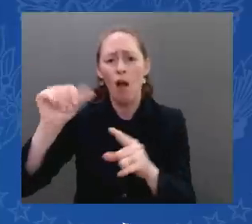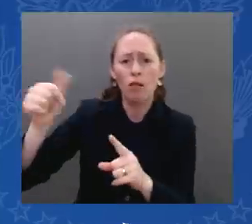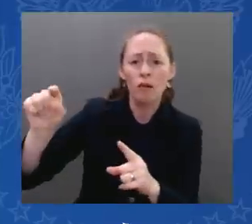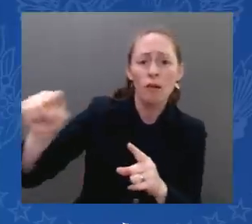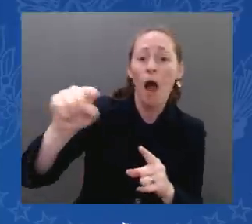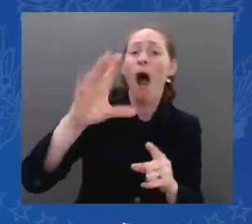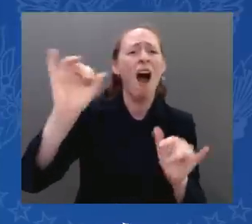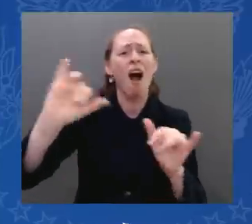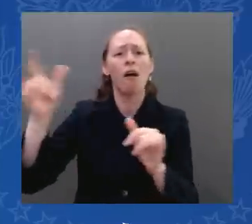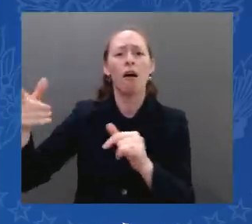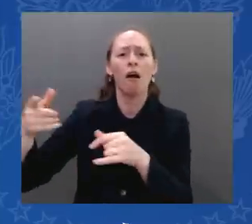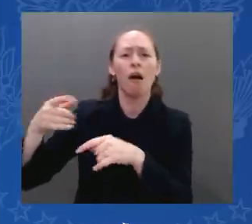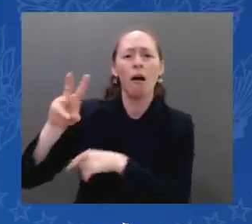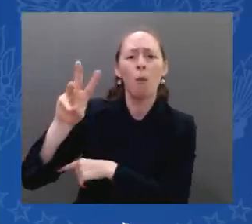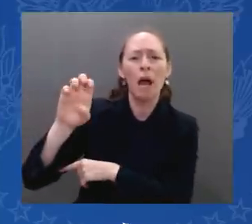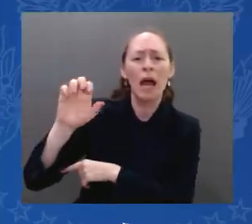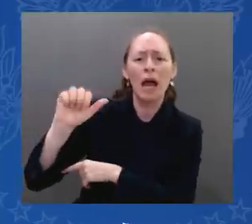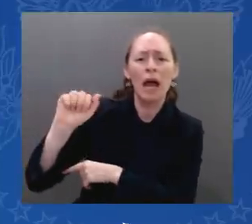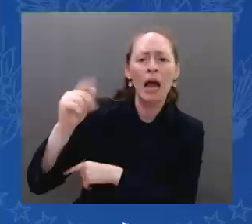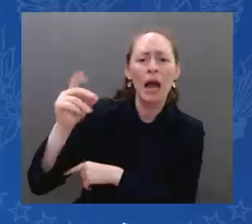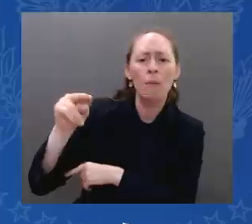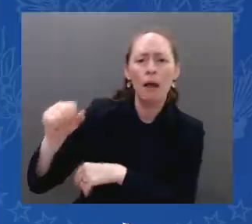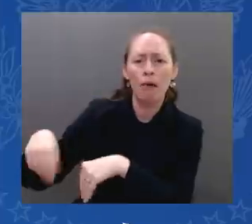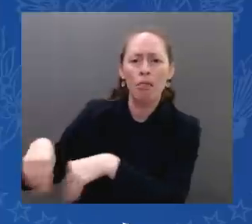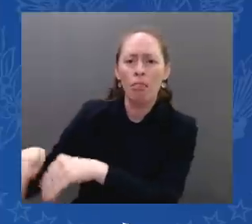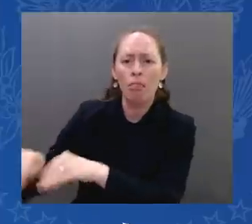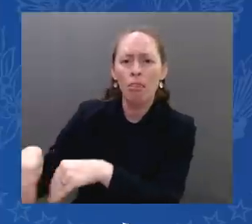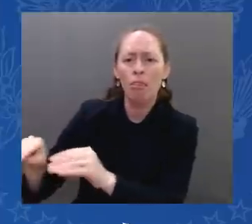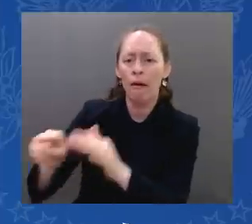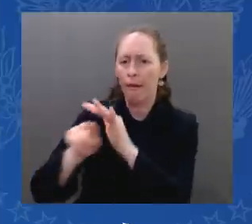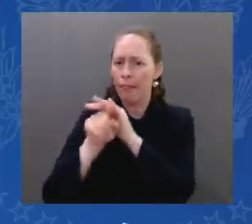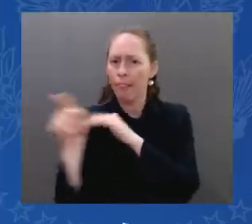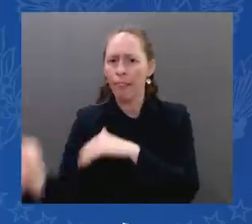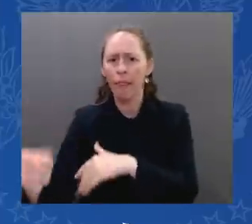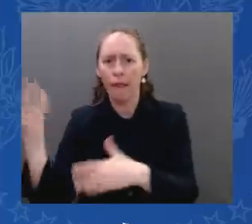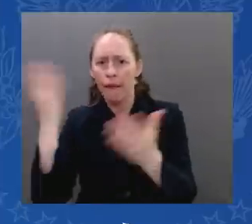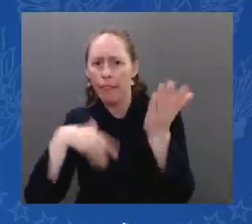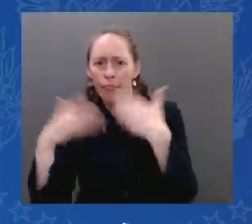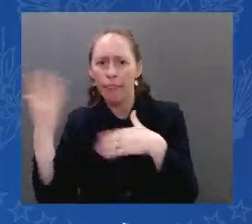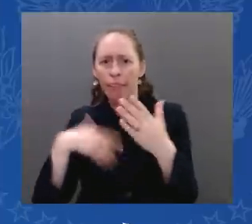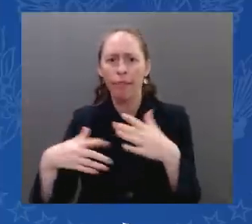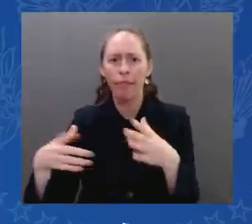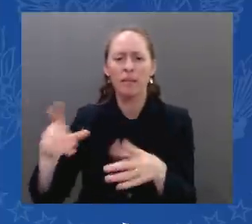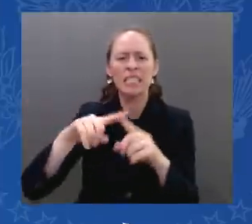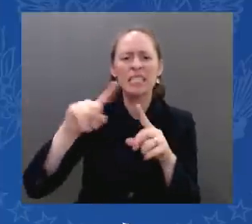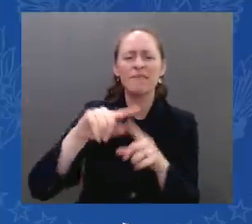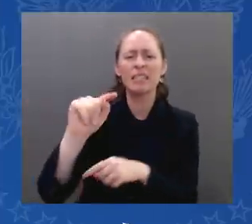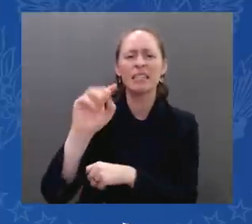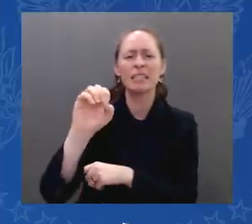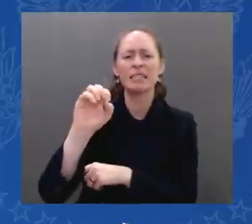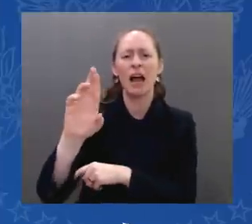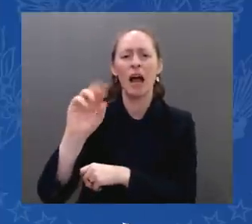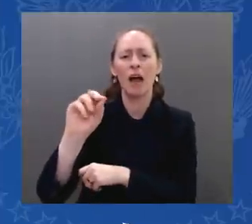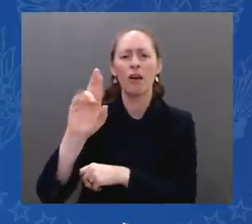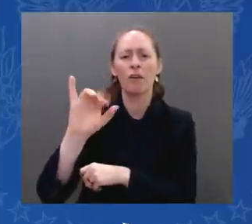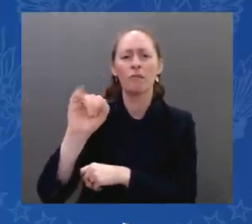because they deepen, they deepen Israel's integration into the broader region and establish lasting ties for